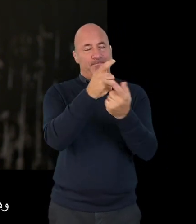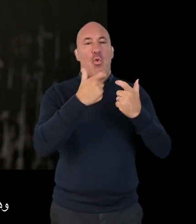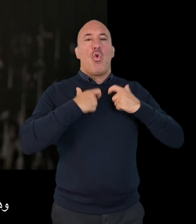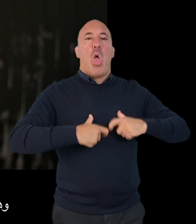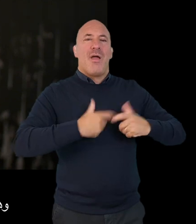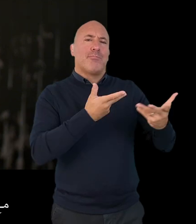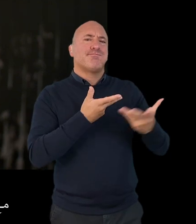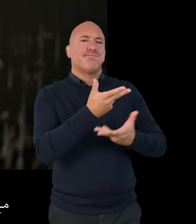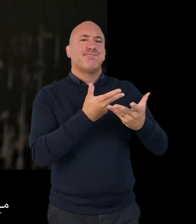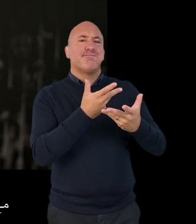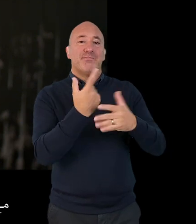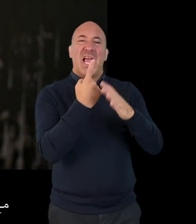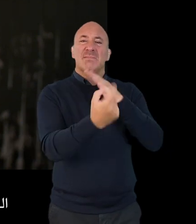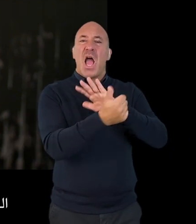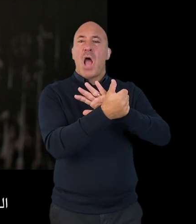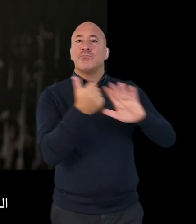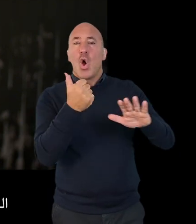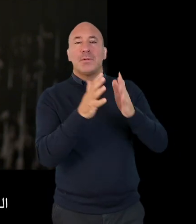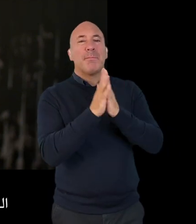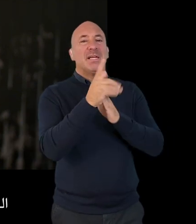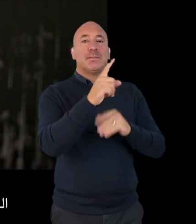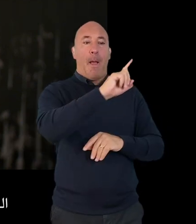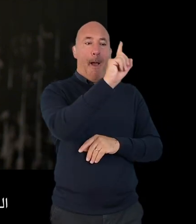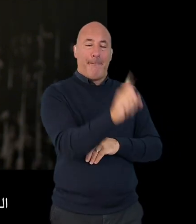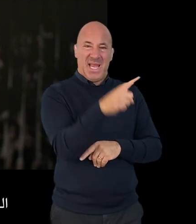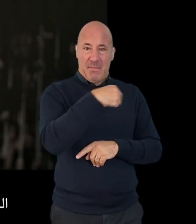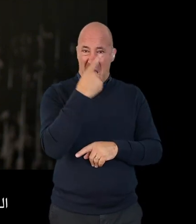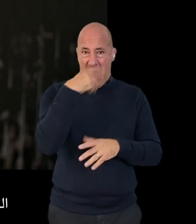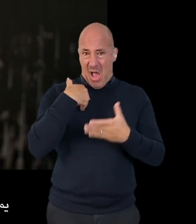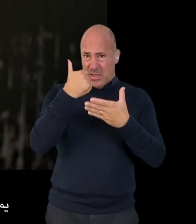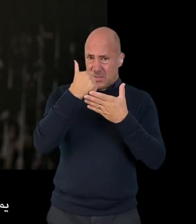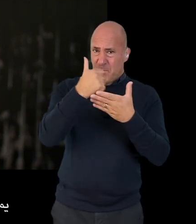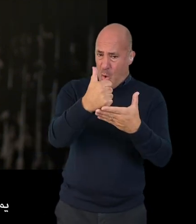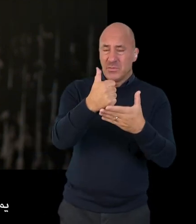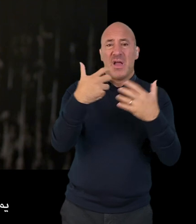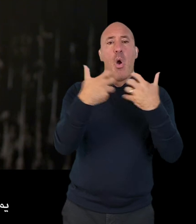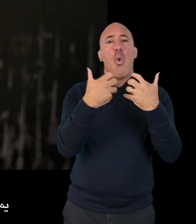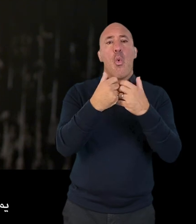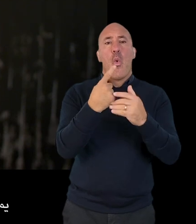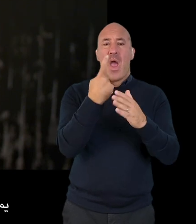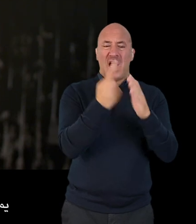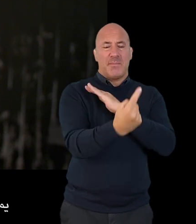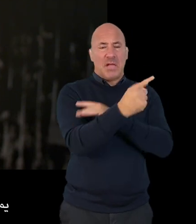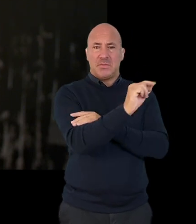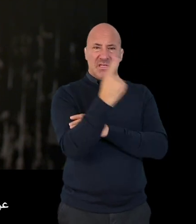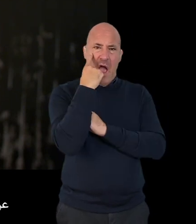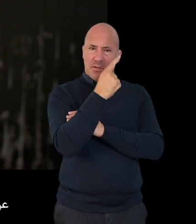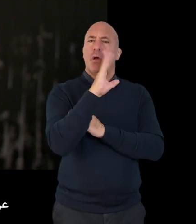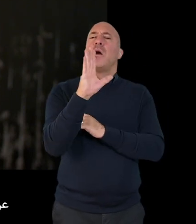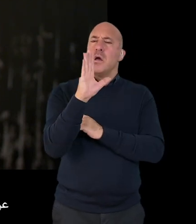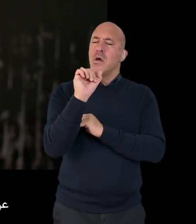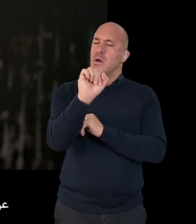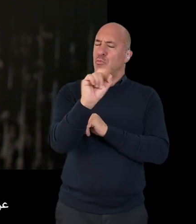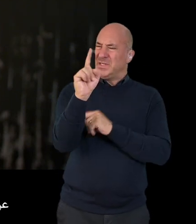will generally discuss with your lawyer and independent experts are people that are able to support your case by